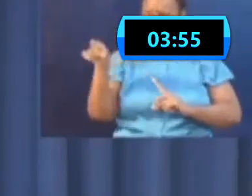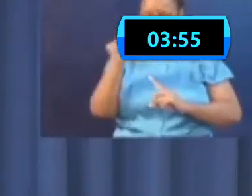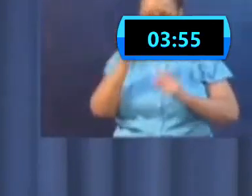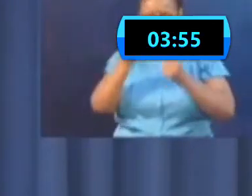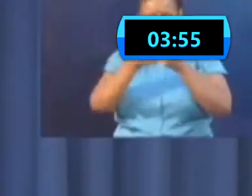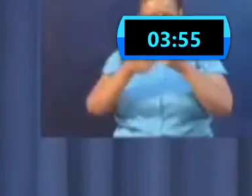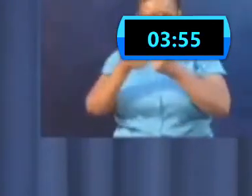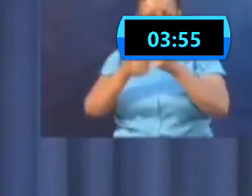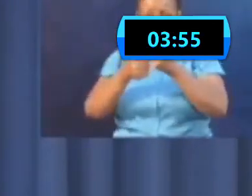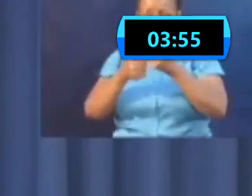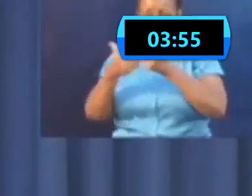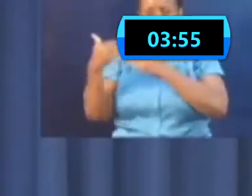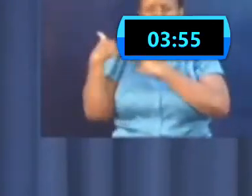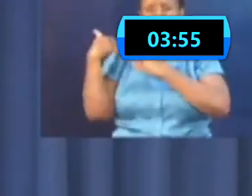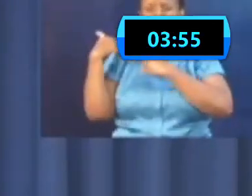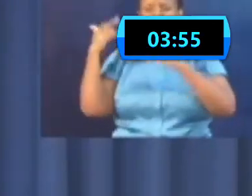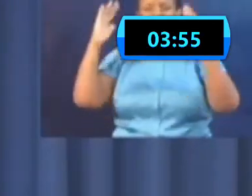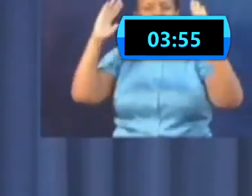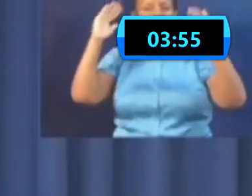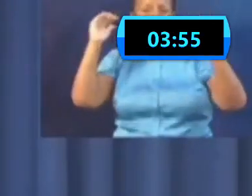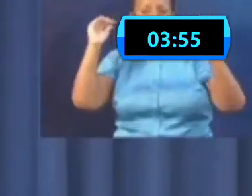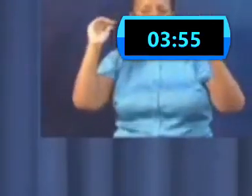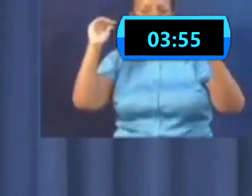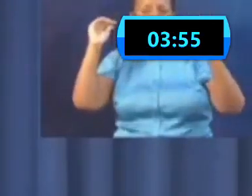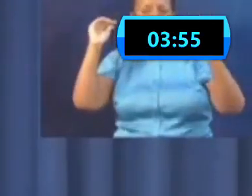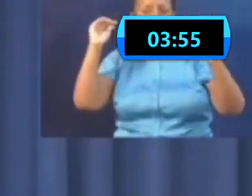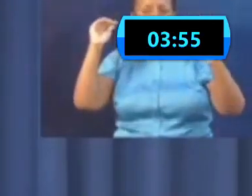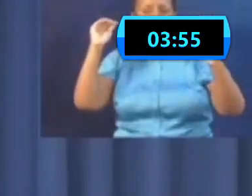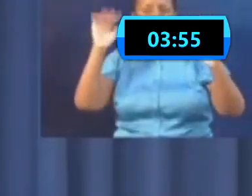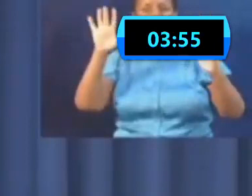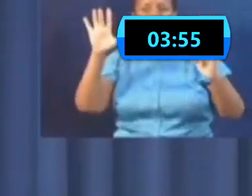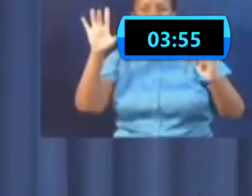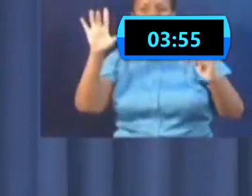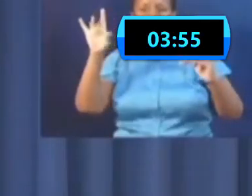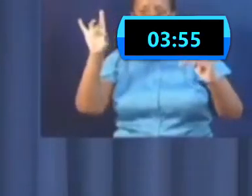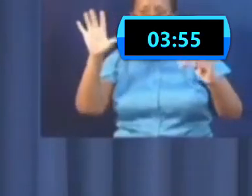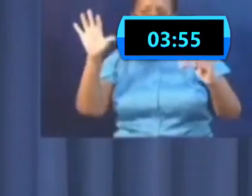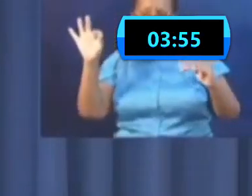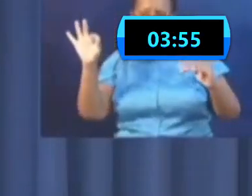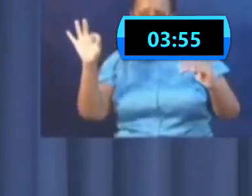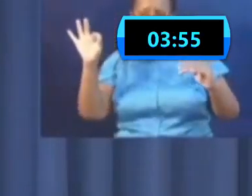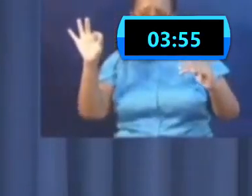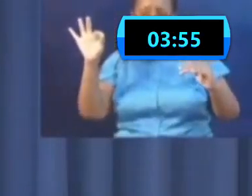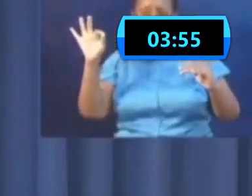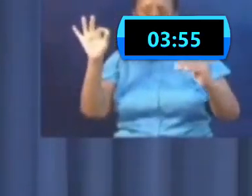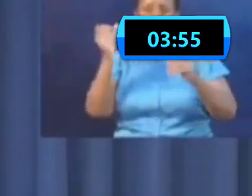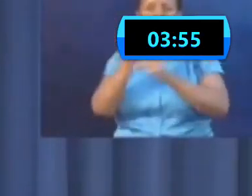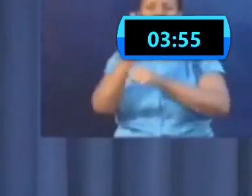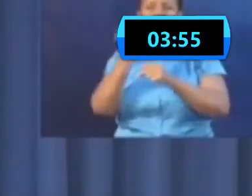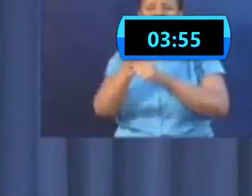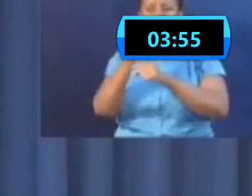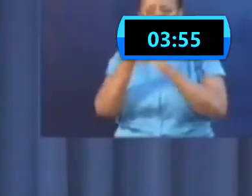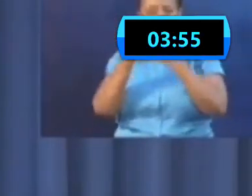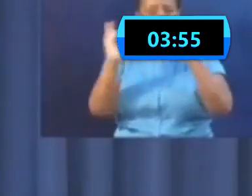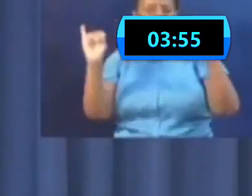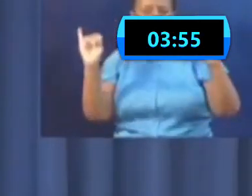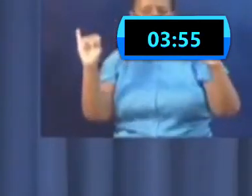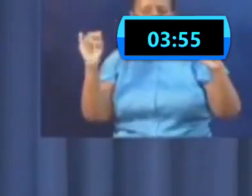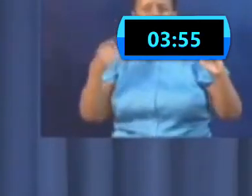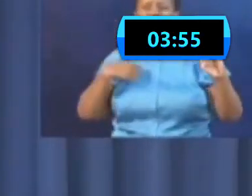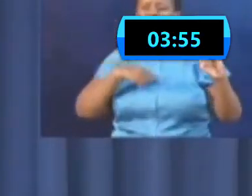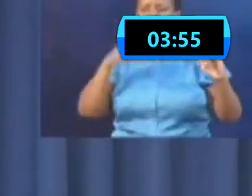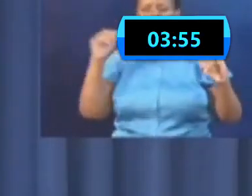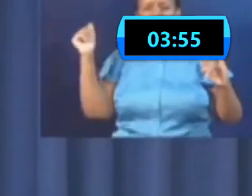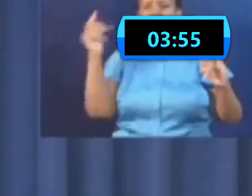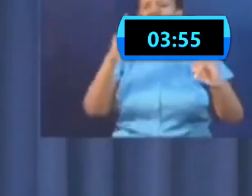59th, and if we serving independence, we look back on this period as a period of great difficulty which we have overcome